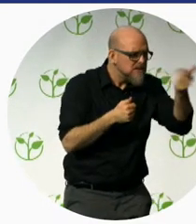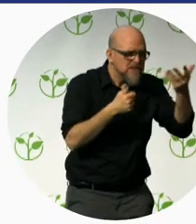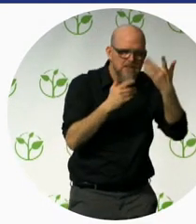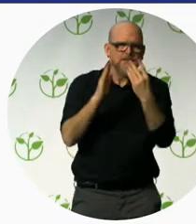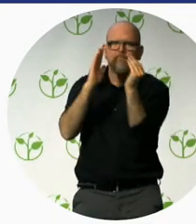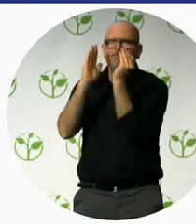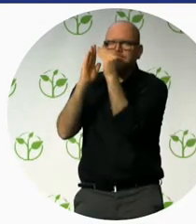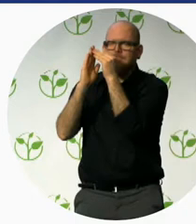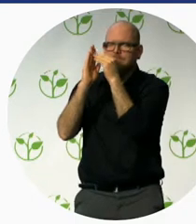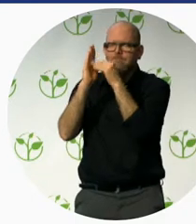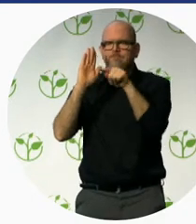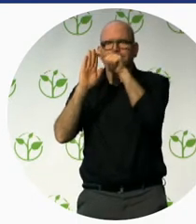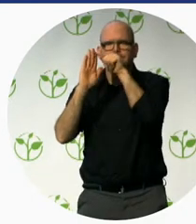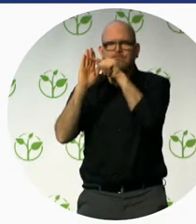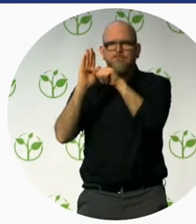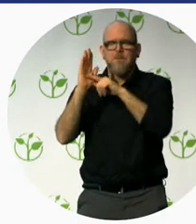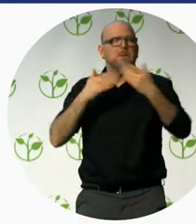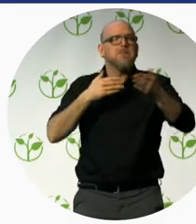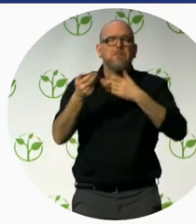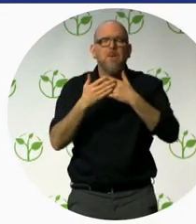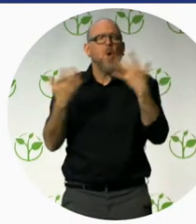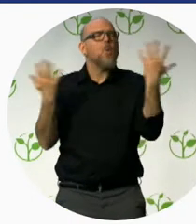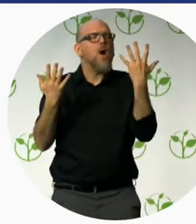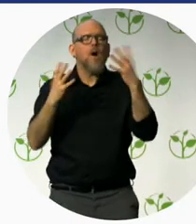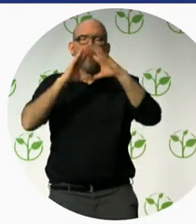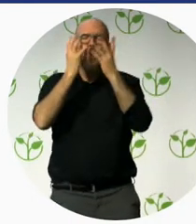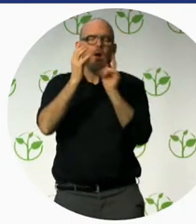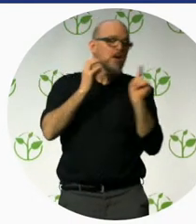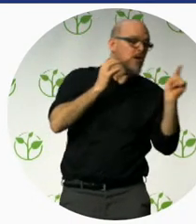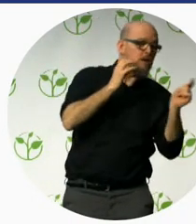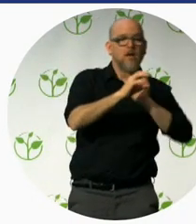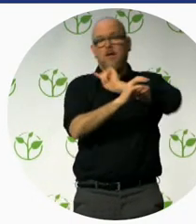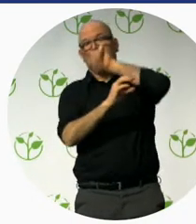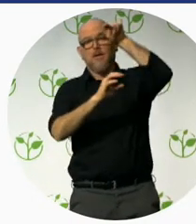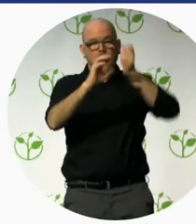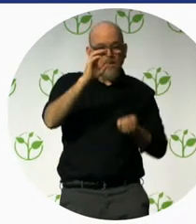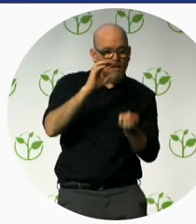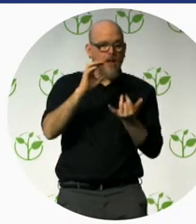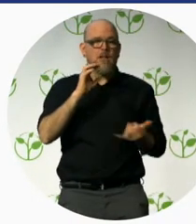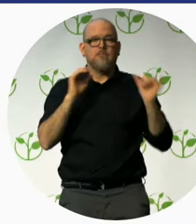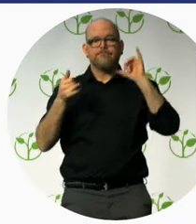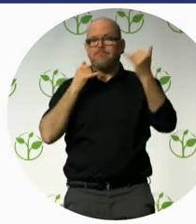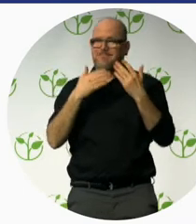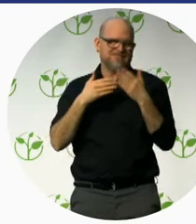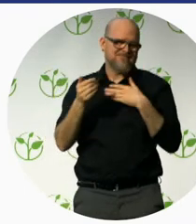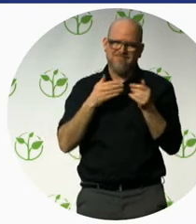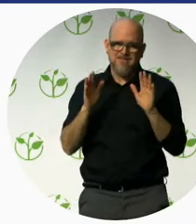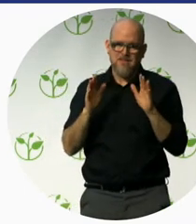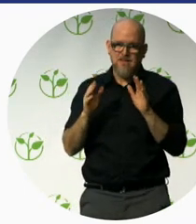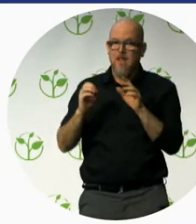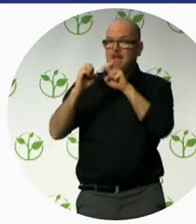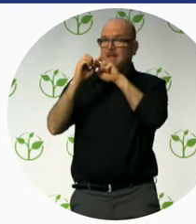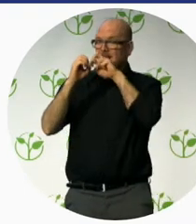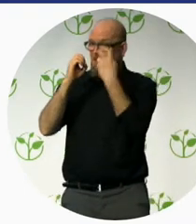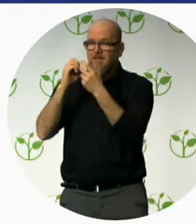tourism takes into account anything. were